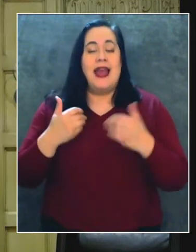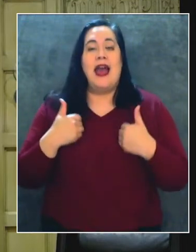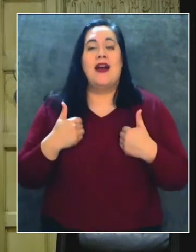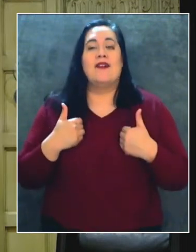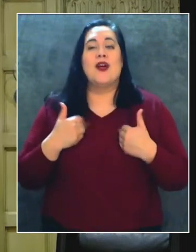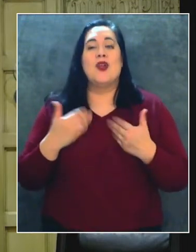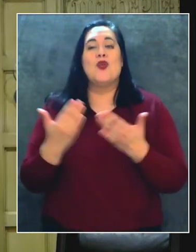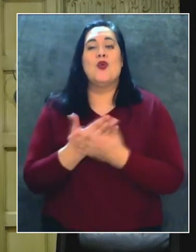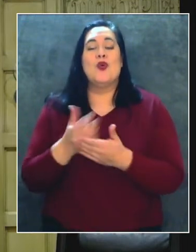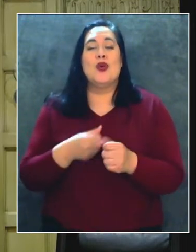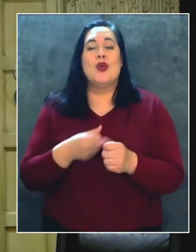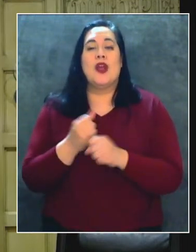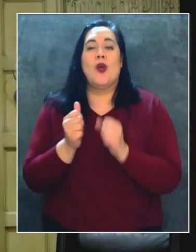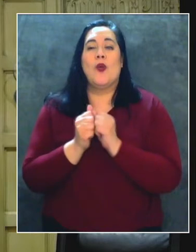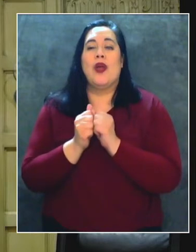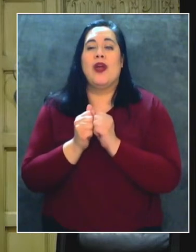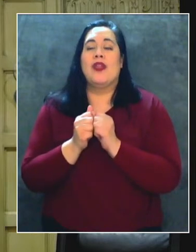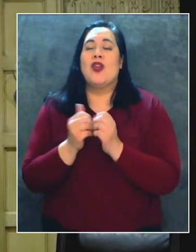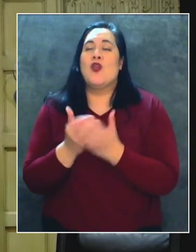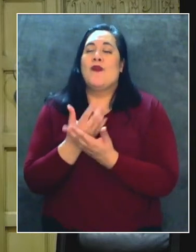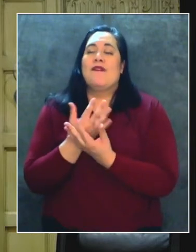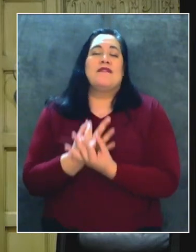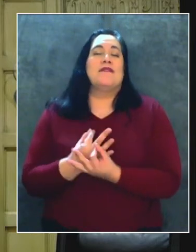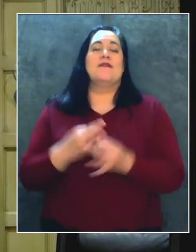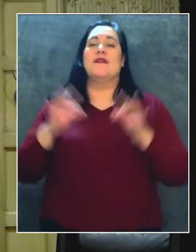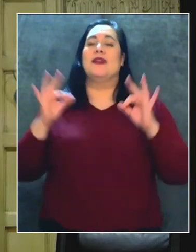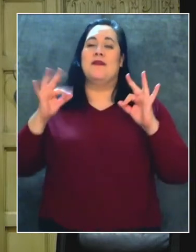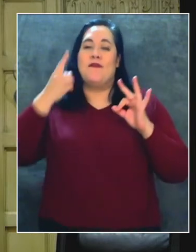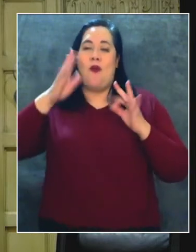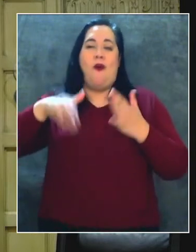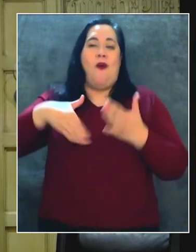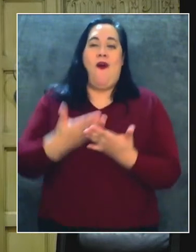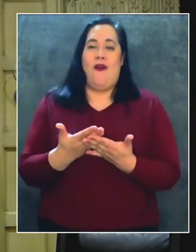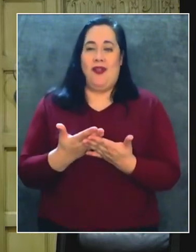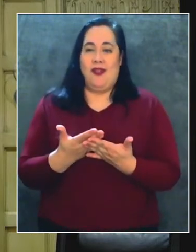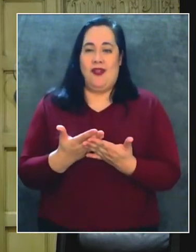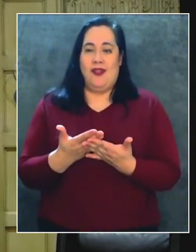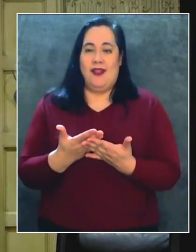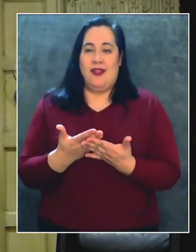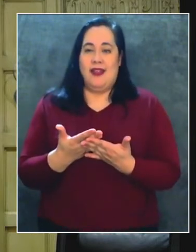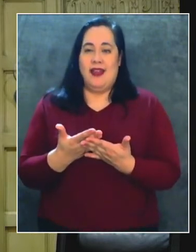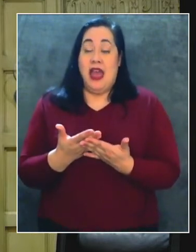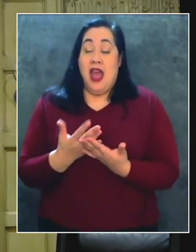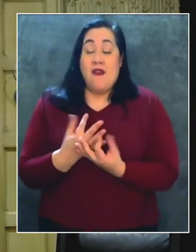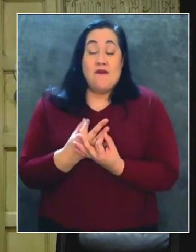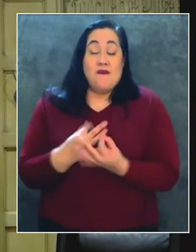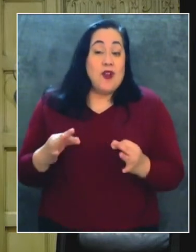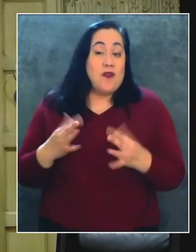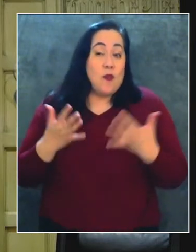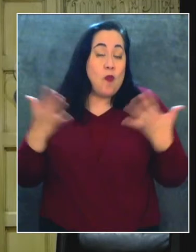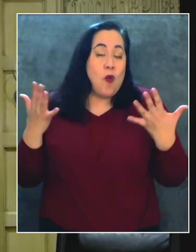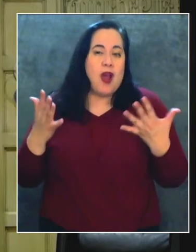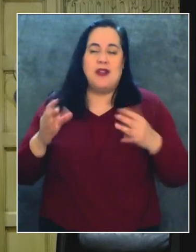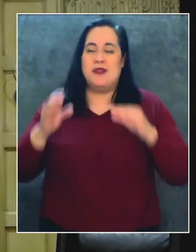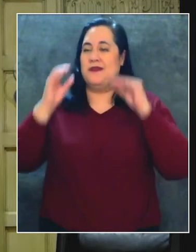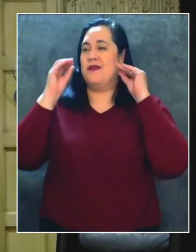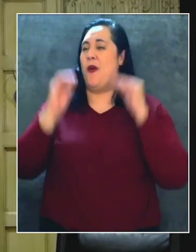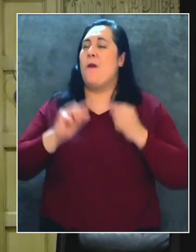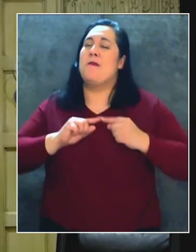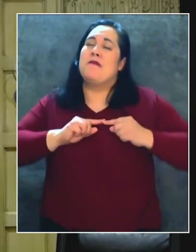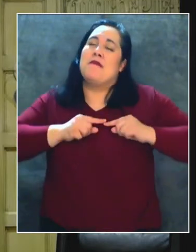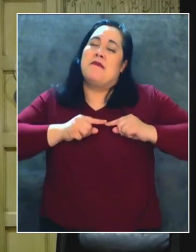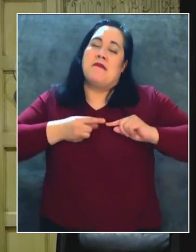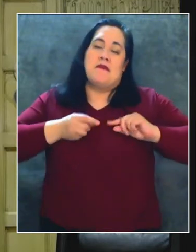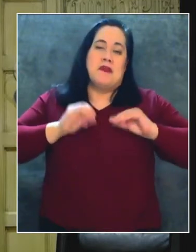un año nuevo con una nueva libertad para todos nosotros. Libre del dolor y de